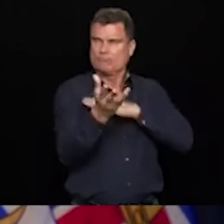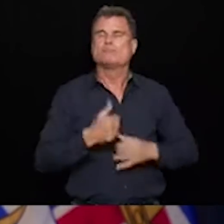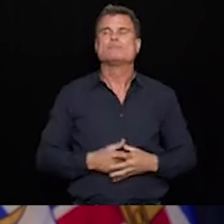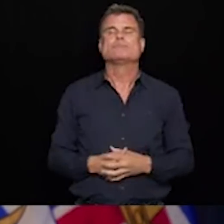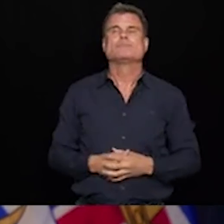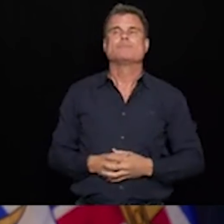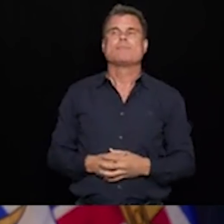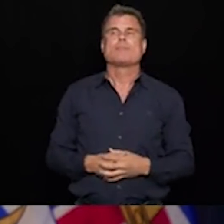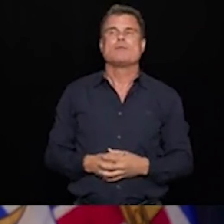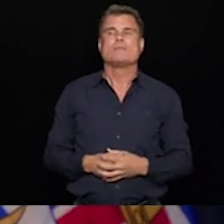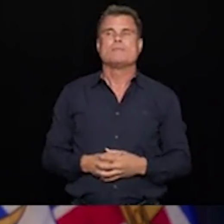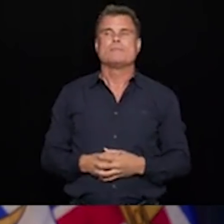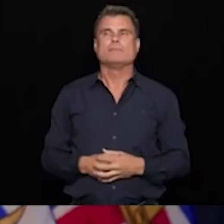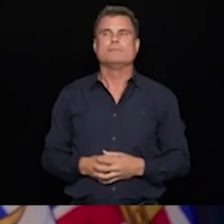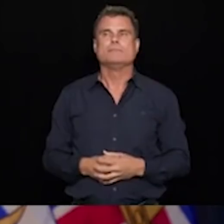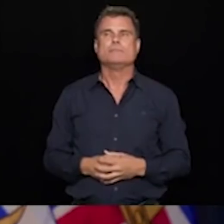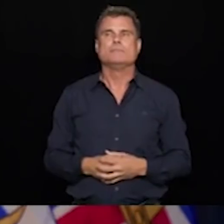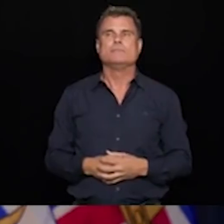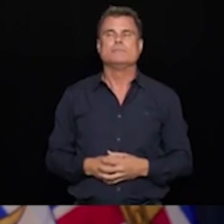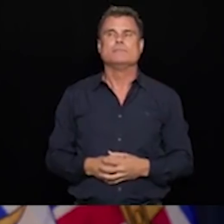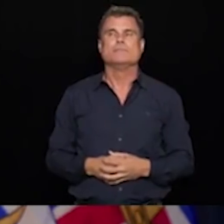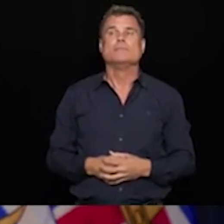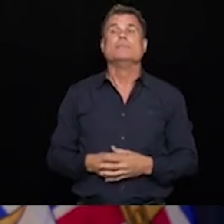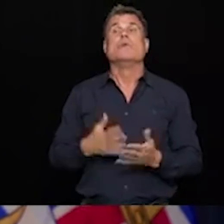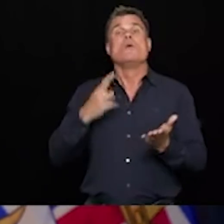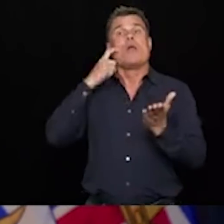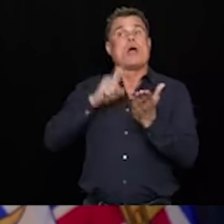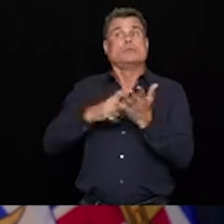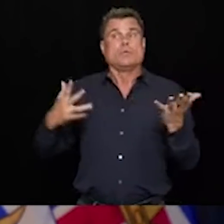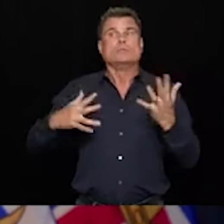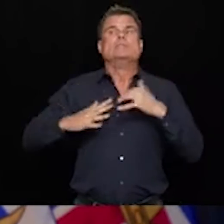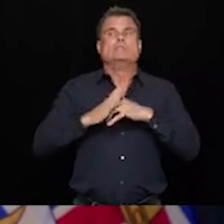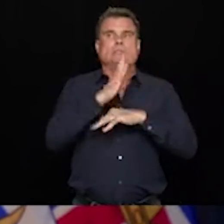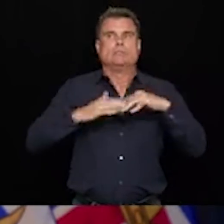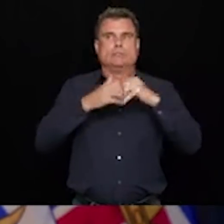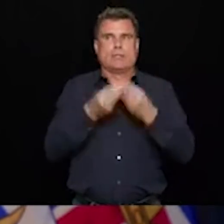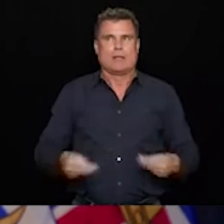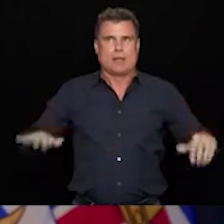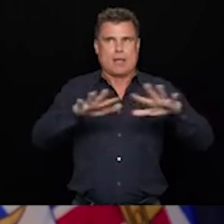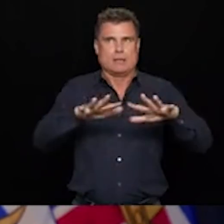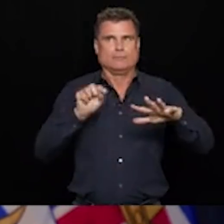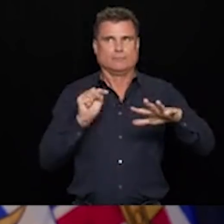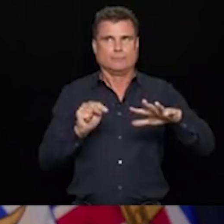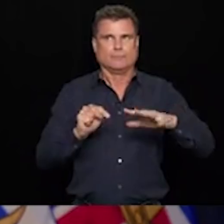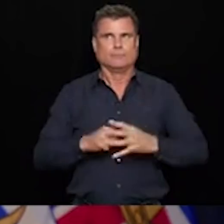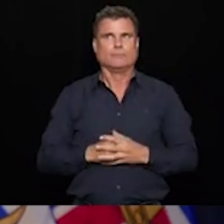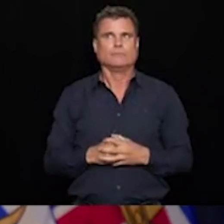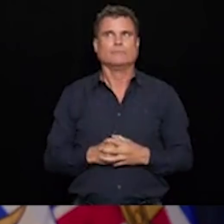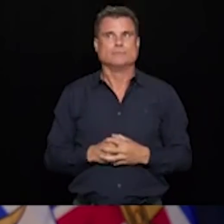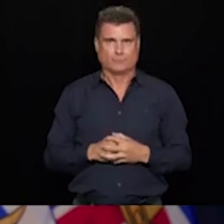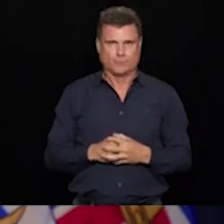acknowledge with gratitude that I am speaking to you today from the traditional territory of Likungan-speaking